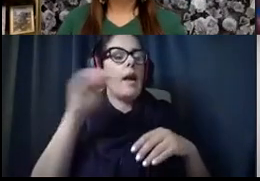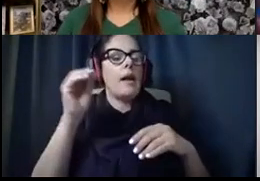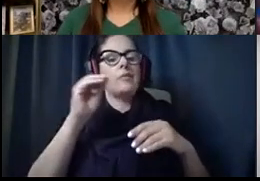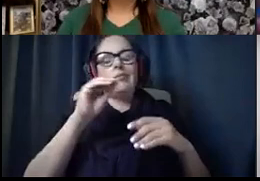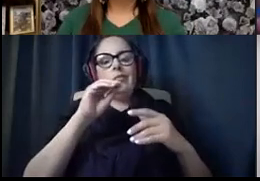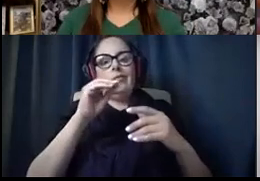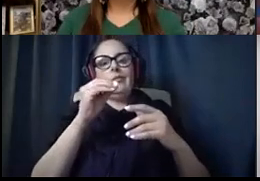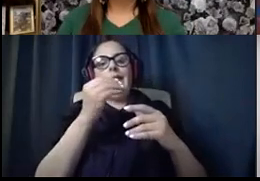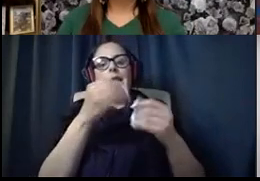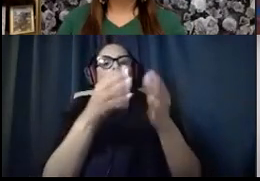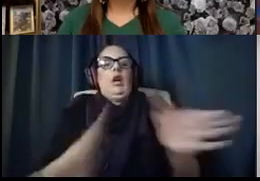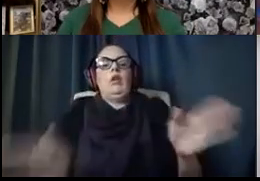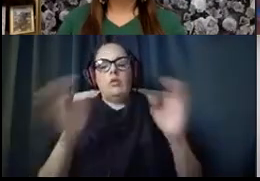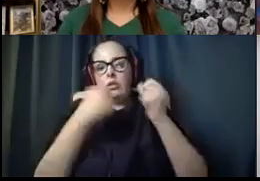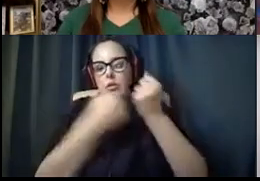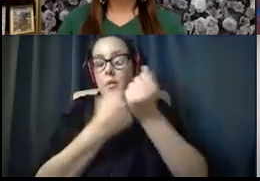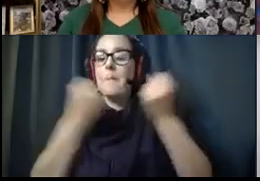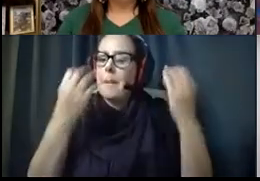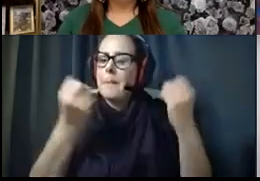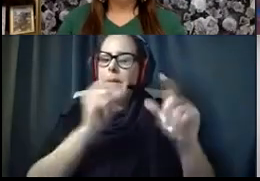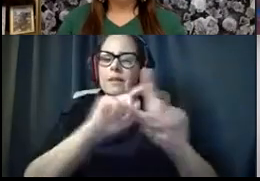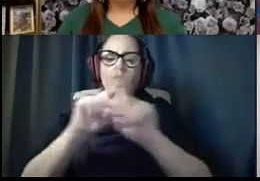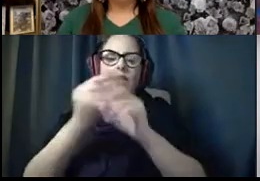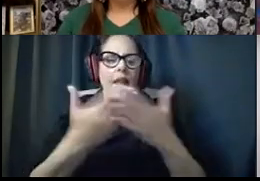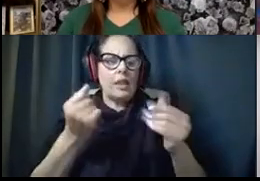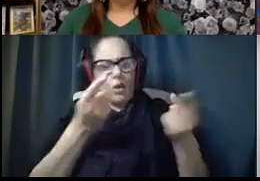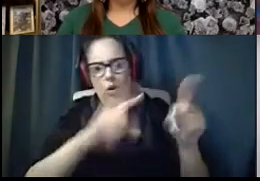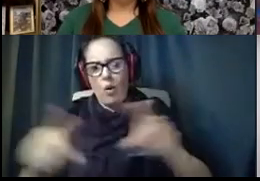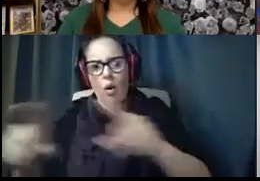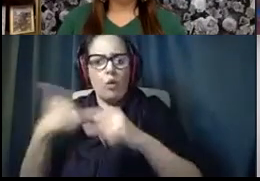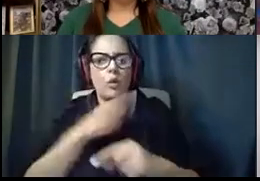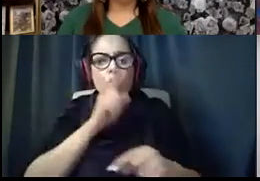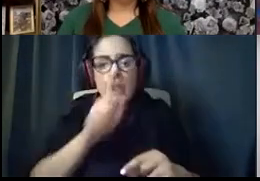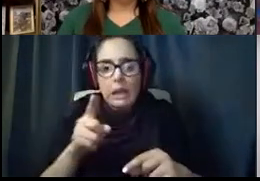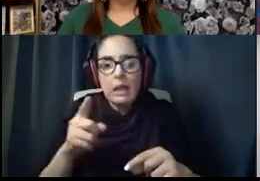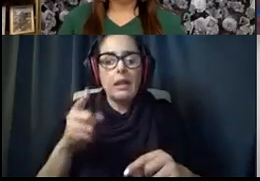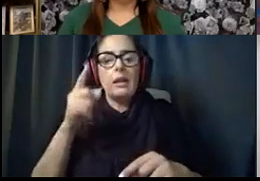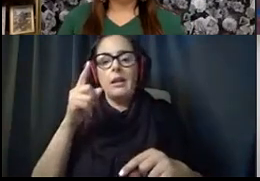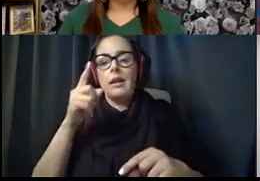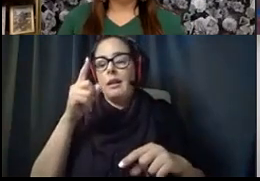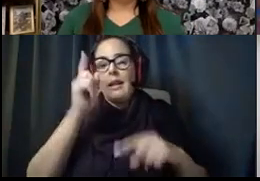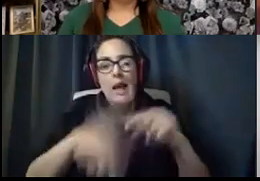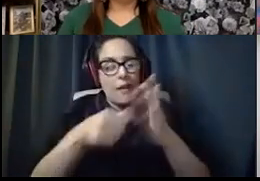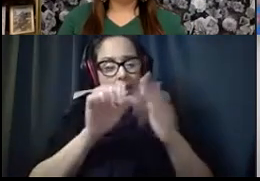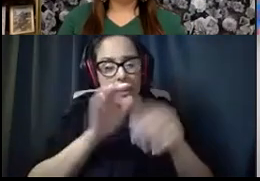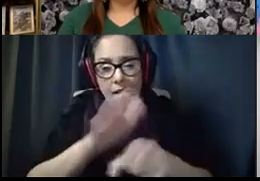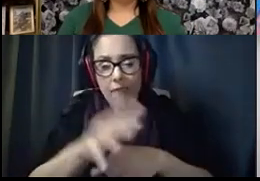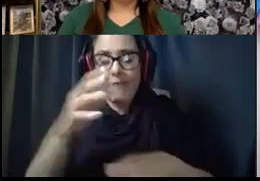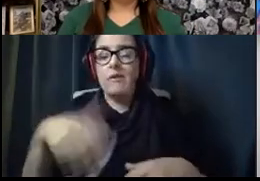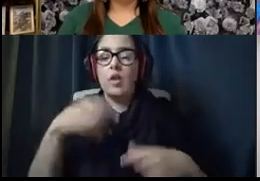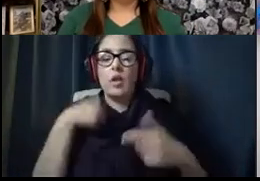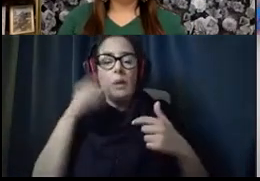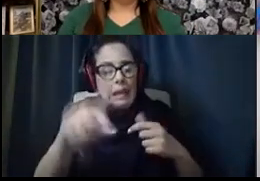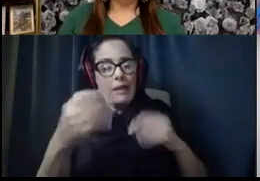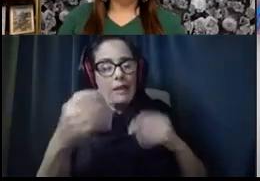all around support. There's a lot of different things that are going on, and we really cannot underscore the importance of getting feedback from our